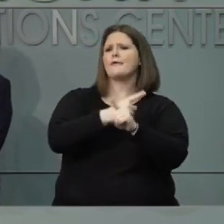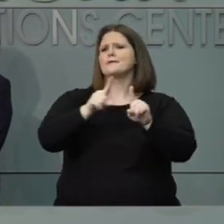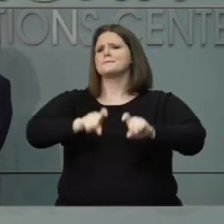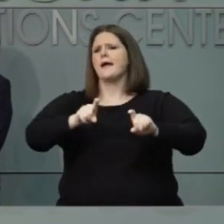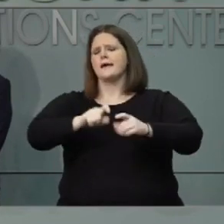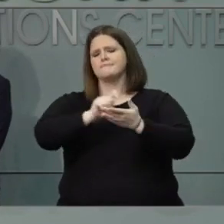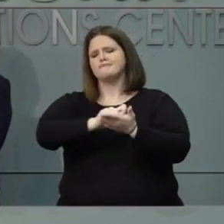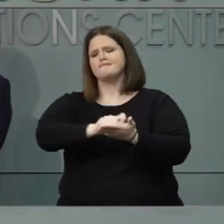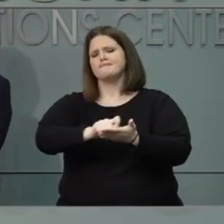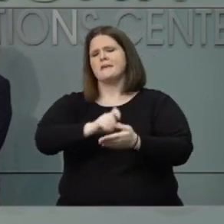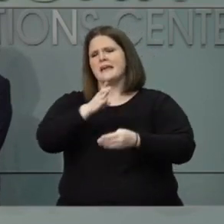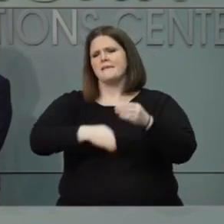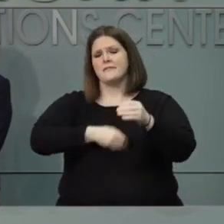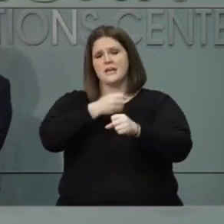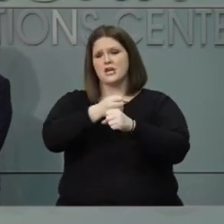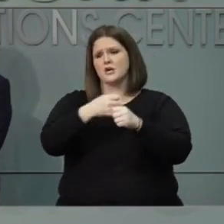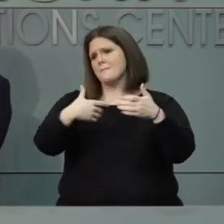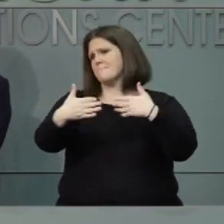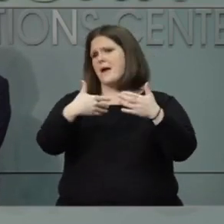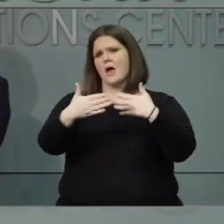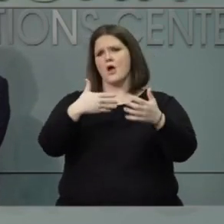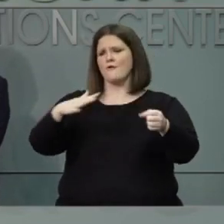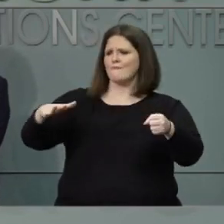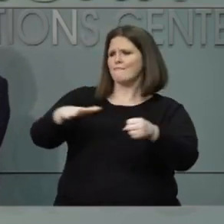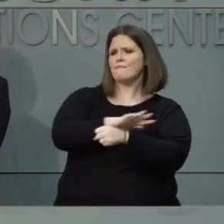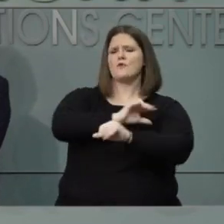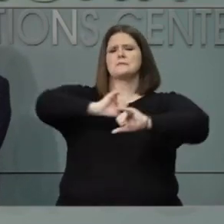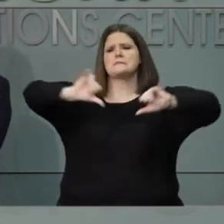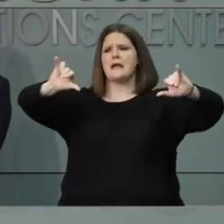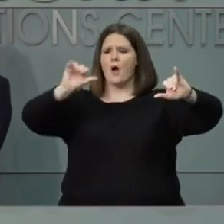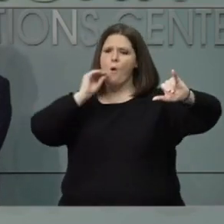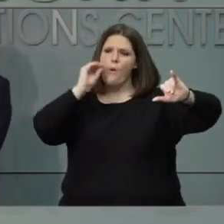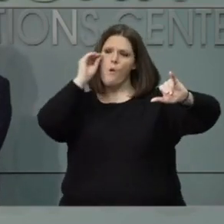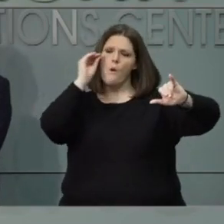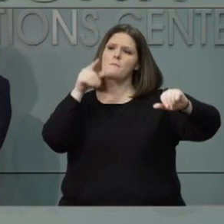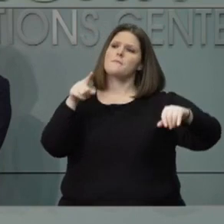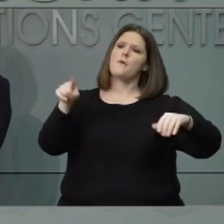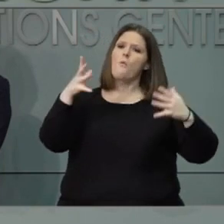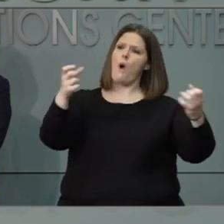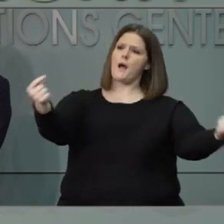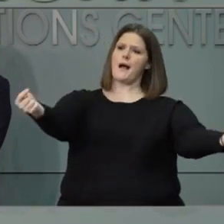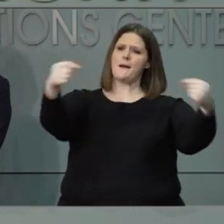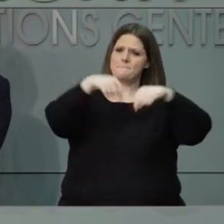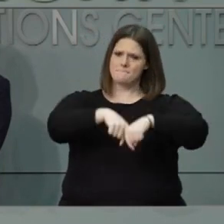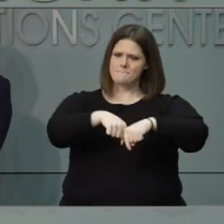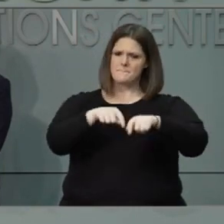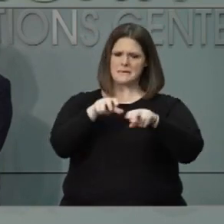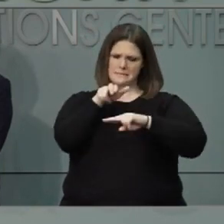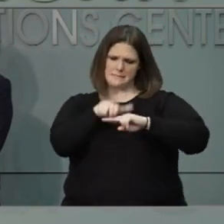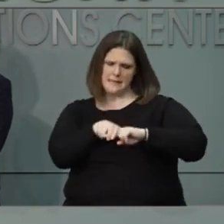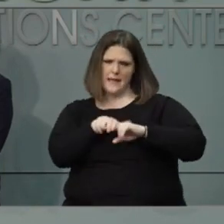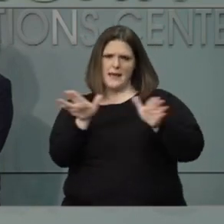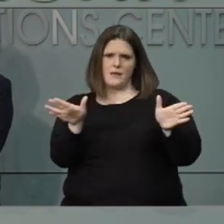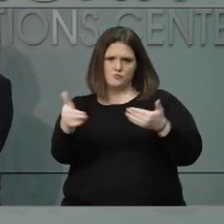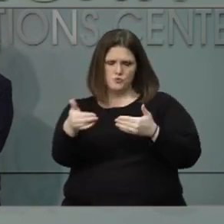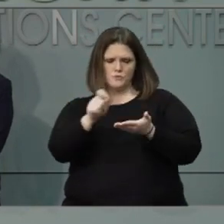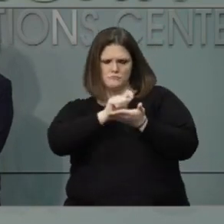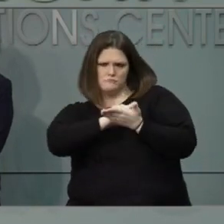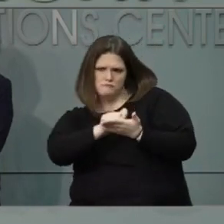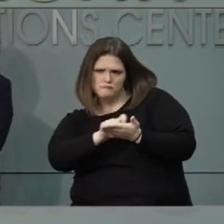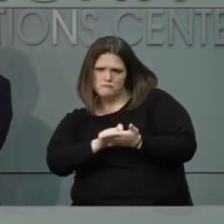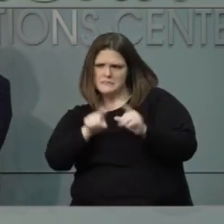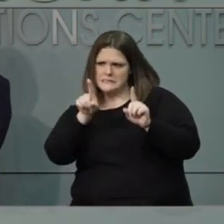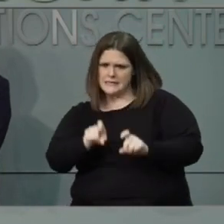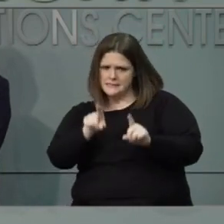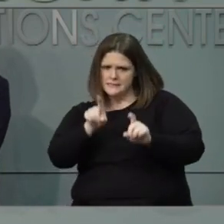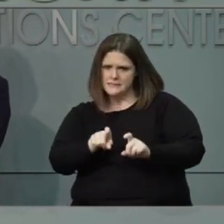even those who opted for full remote options in their districts to come back and take those tests in person. CMS requested